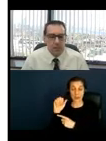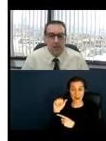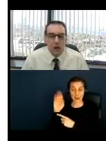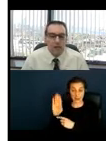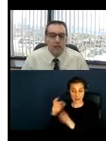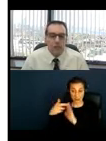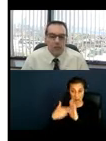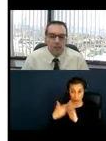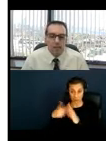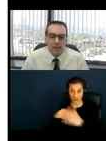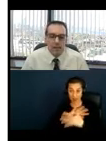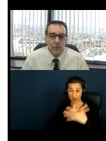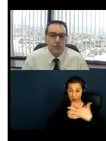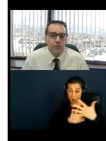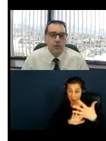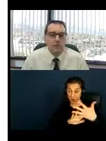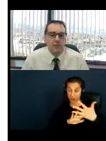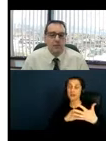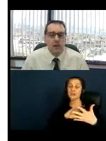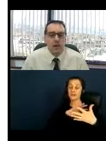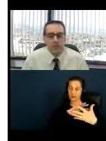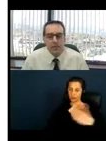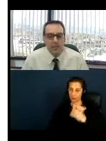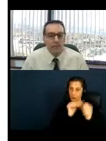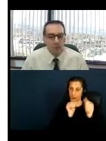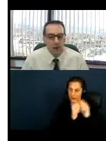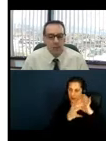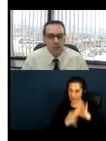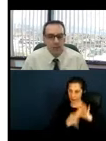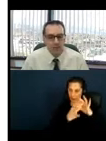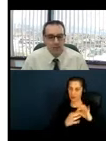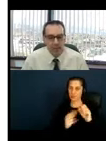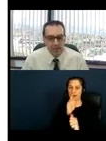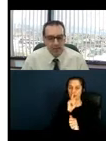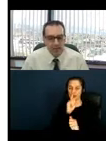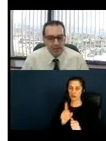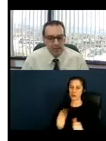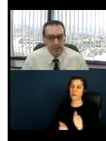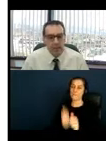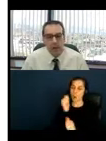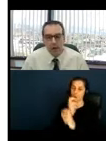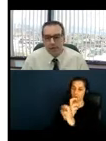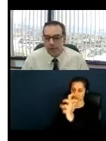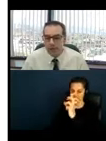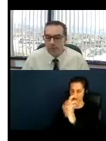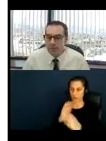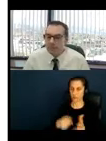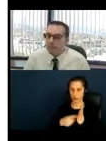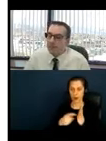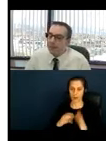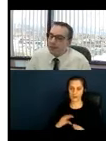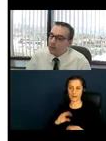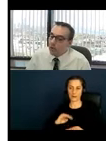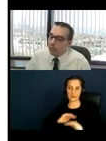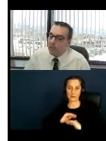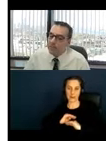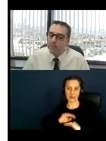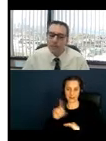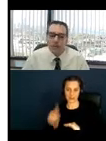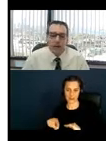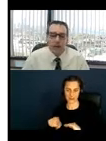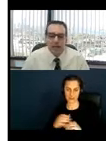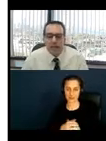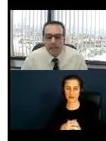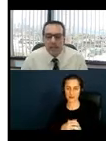they all need to work together to ensure that the most comprehensive requirement is being met. Oftentimes, but never always,